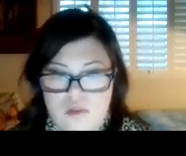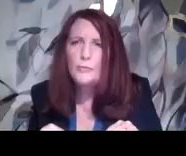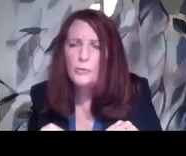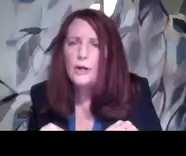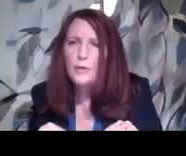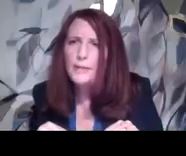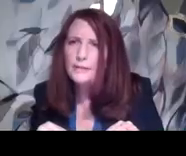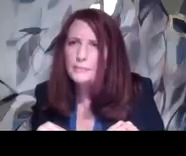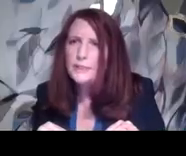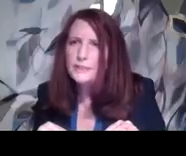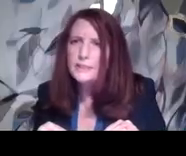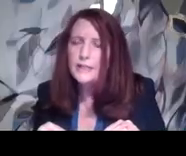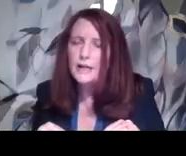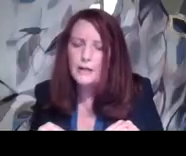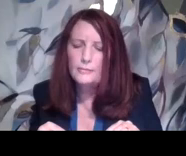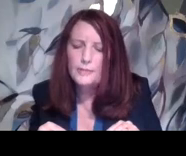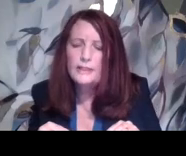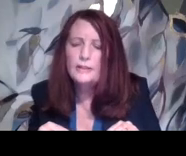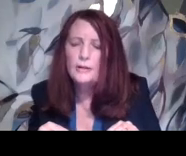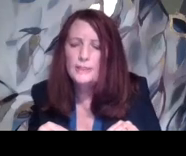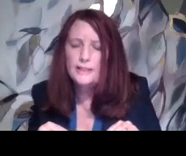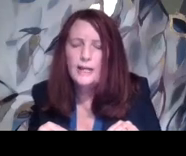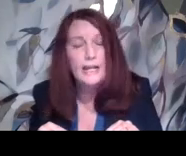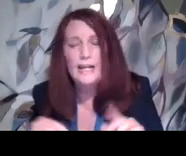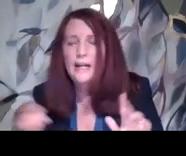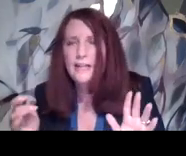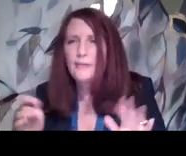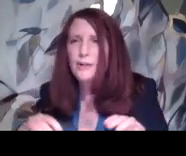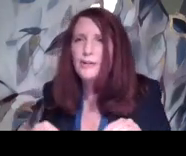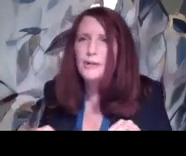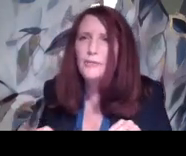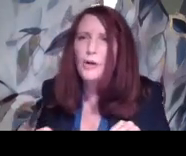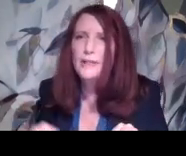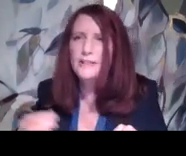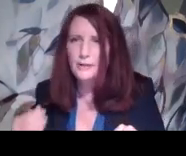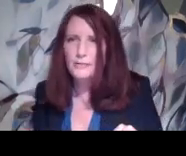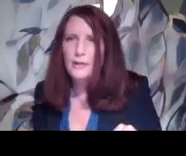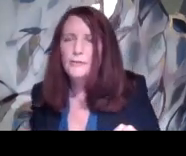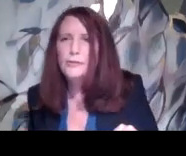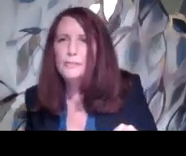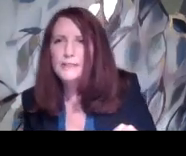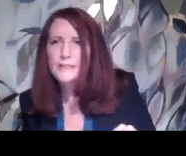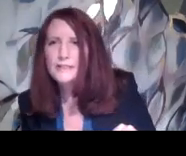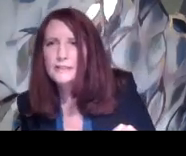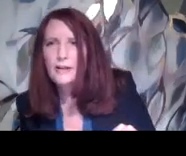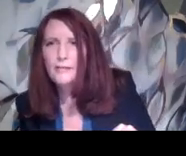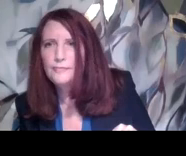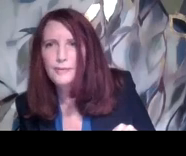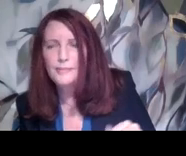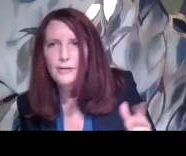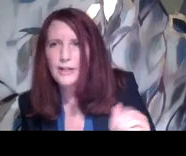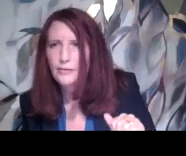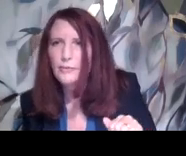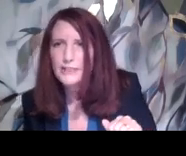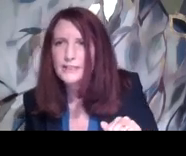So that went well. What about the business, and I got that one a little bit wrong, but the future business of